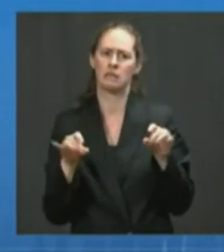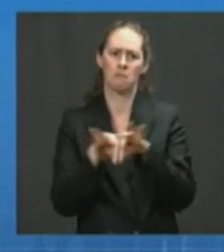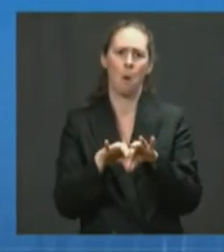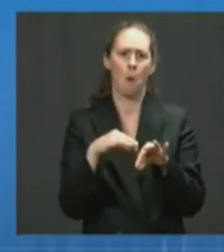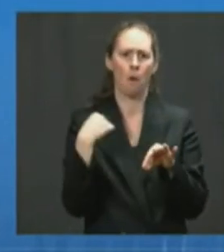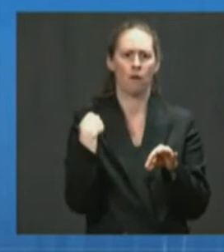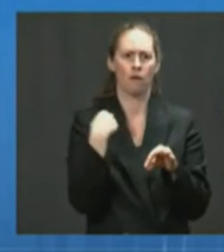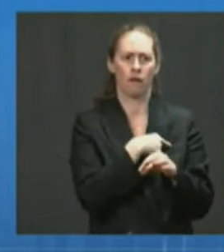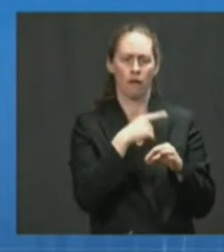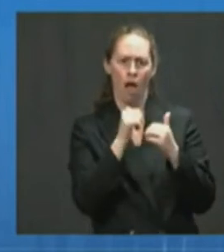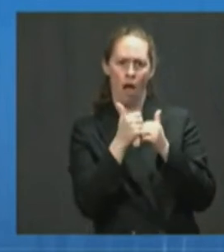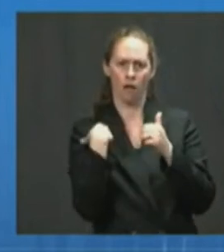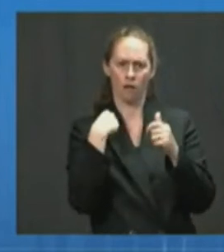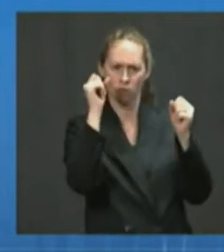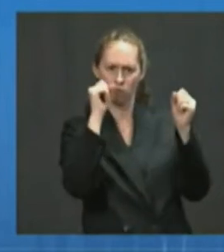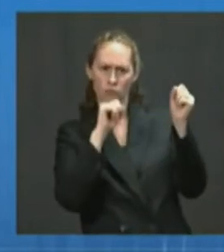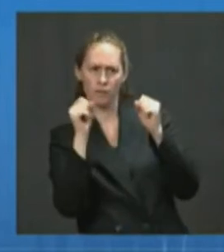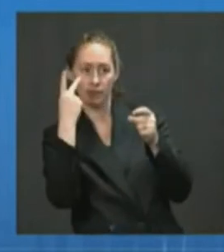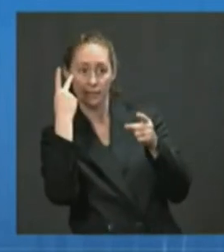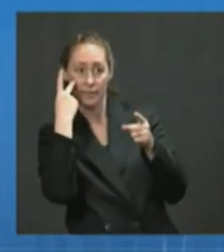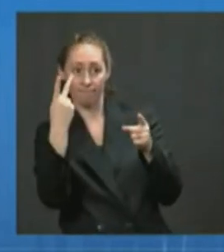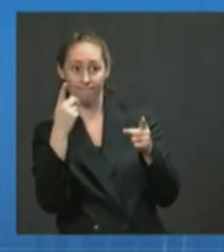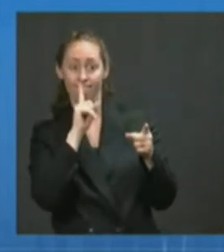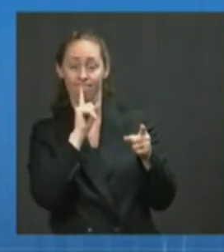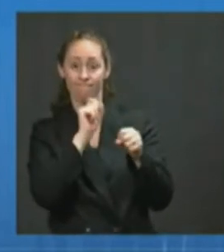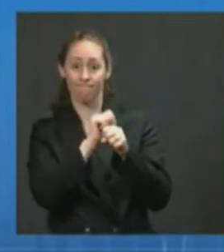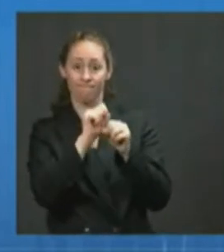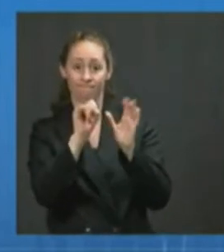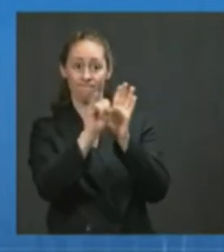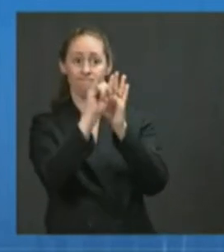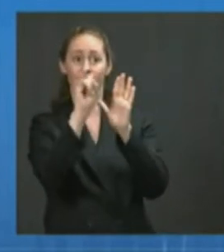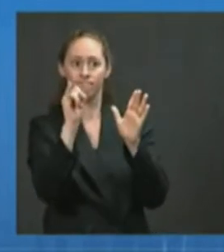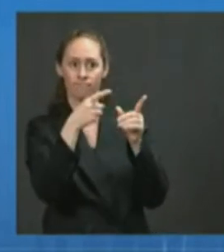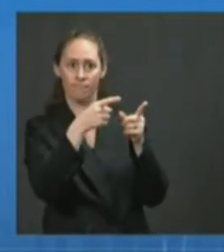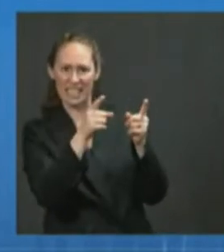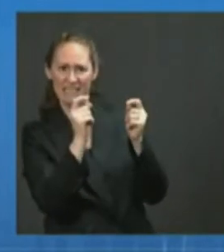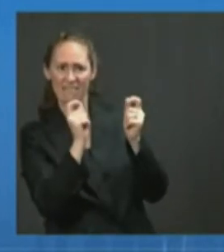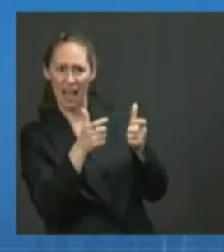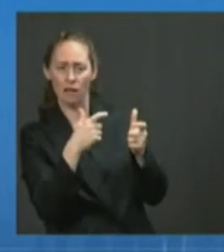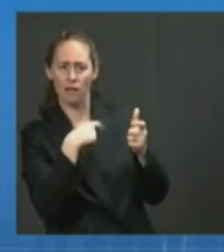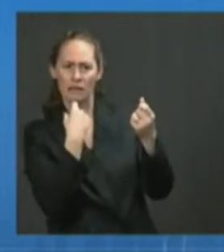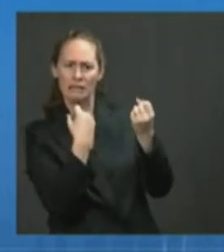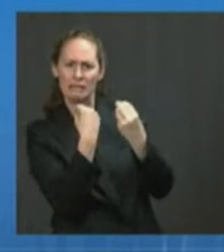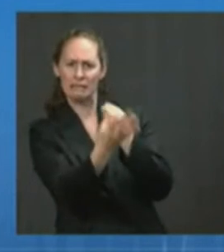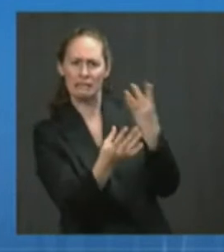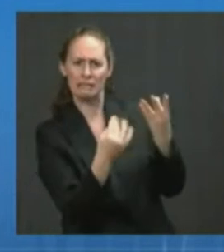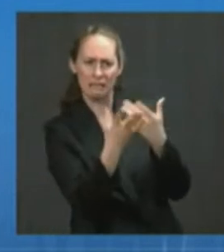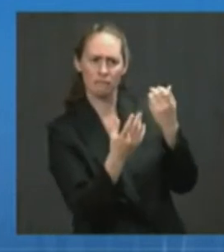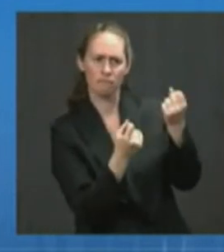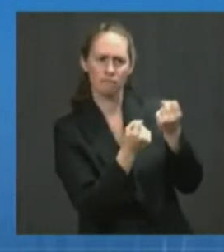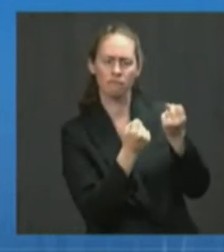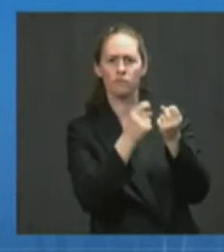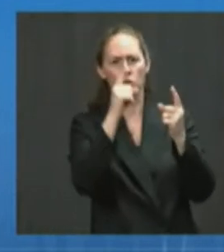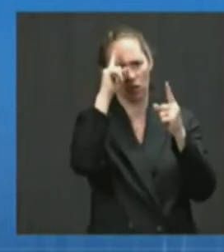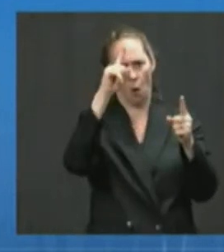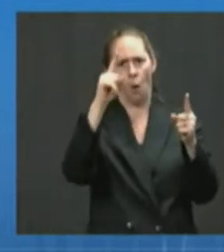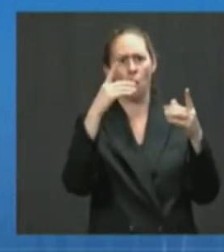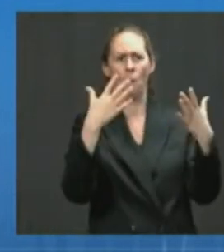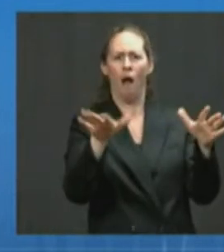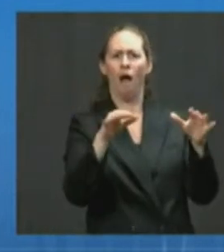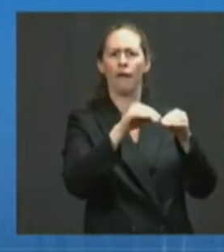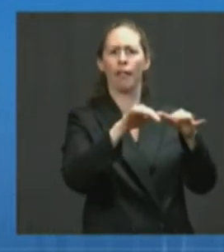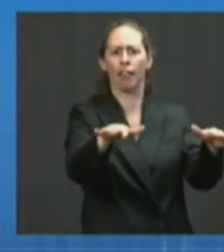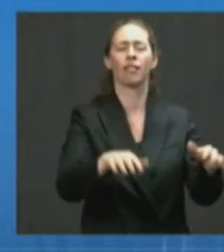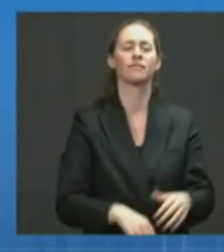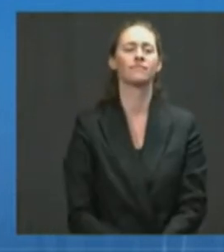quickly detecting cases allows us to help prevent outbreaks and contain the virus. Last week, announced $400